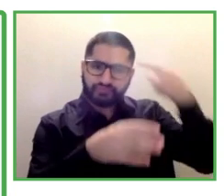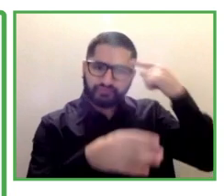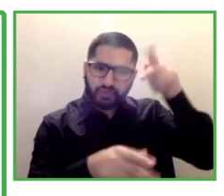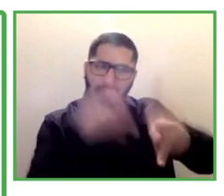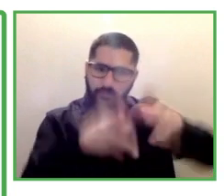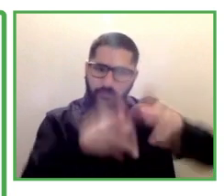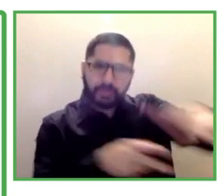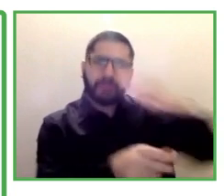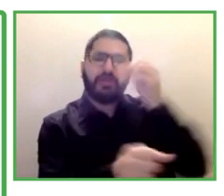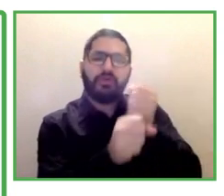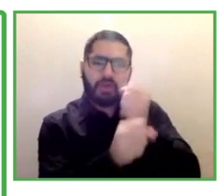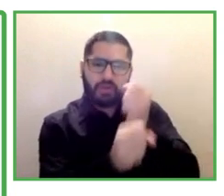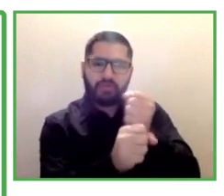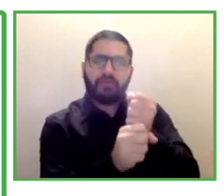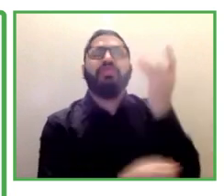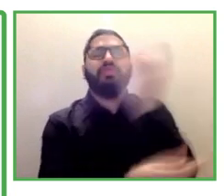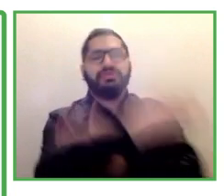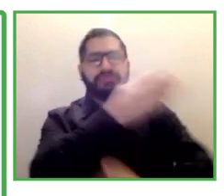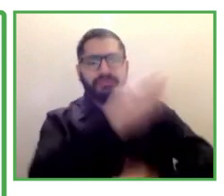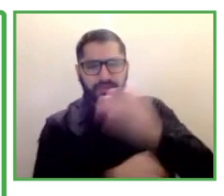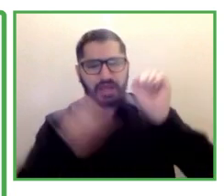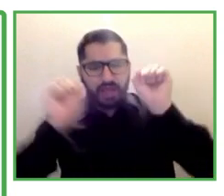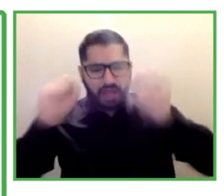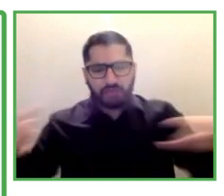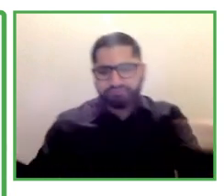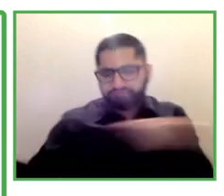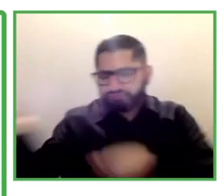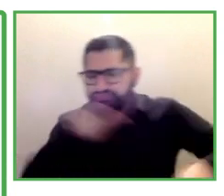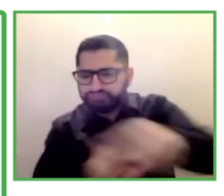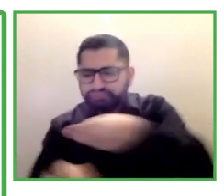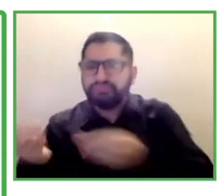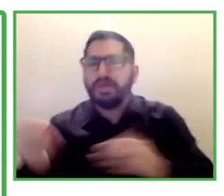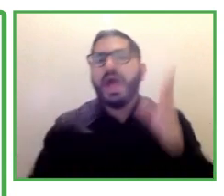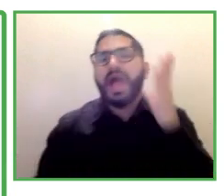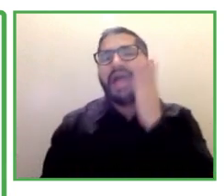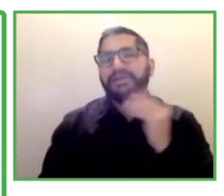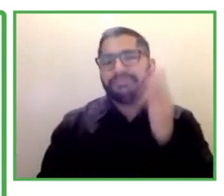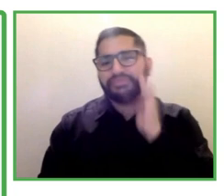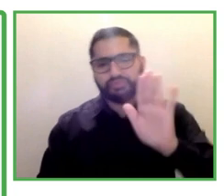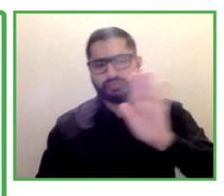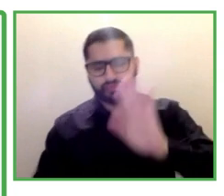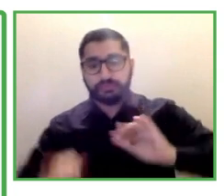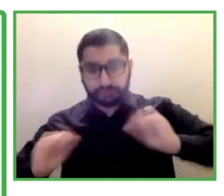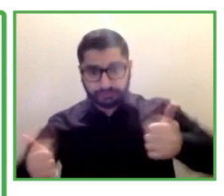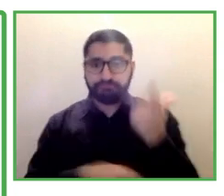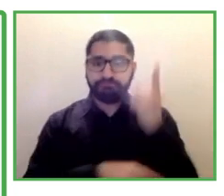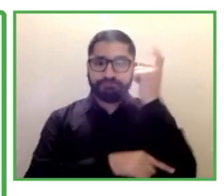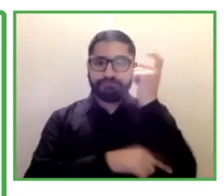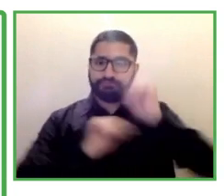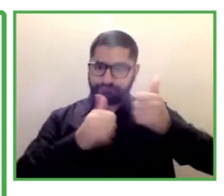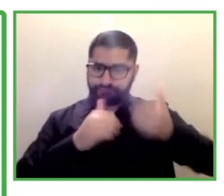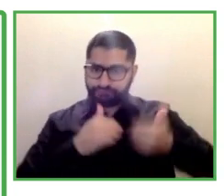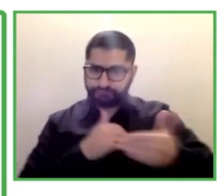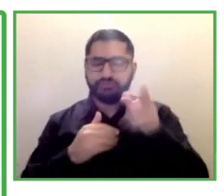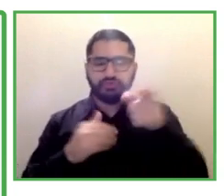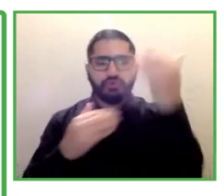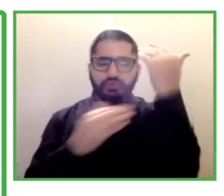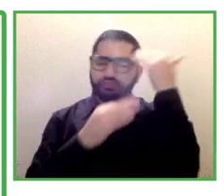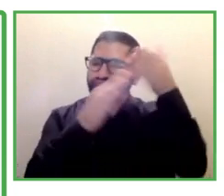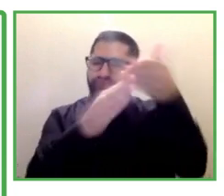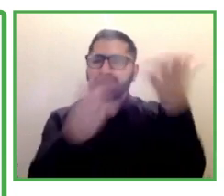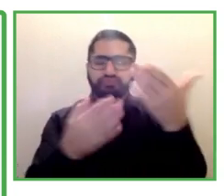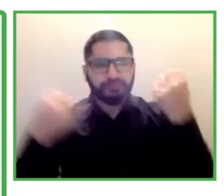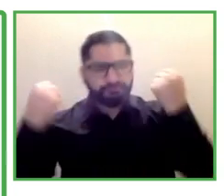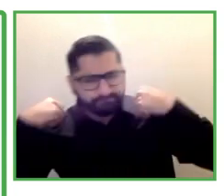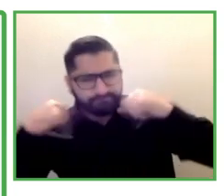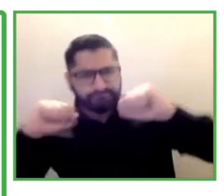implementing internship or work experience programs for people with disabilities in various areas as a gateway to the